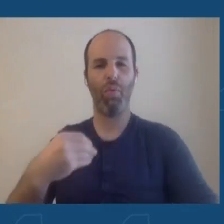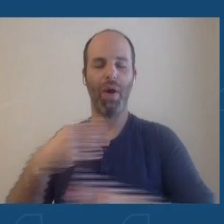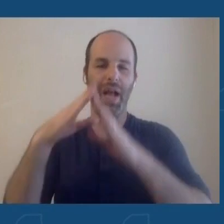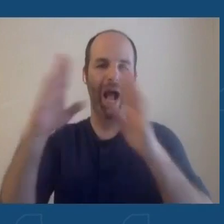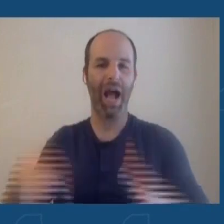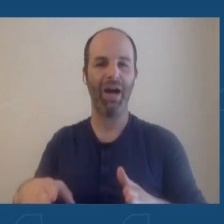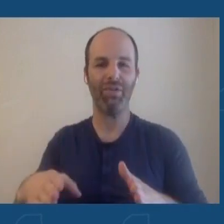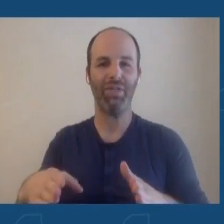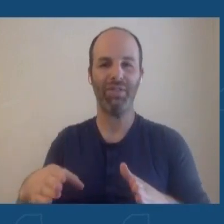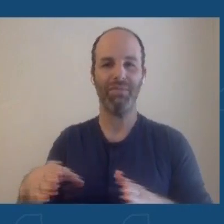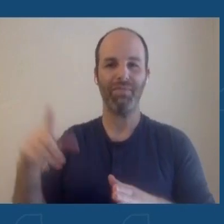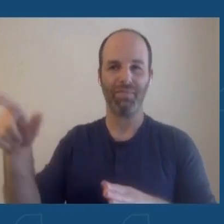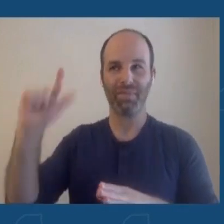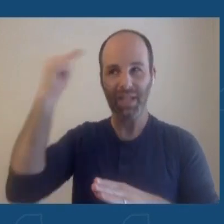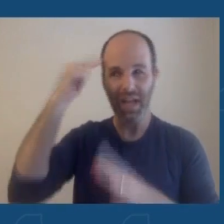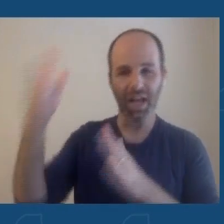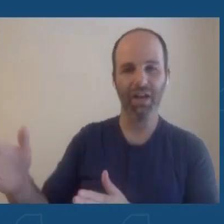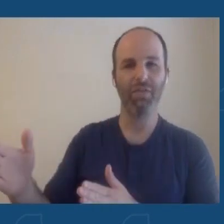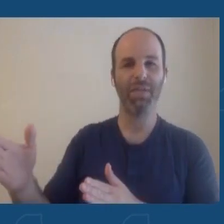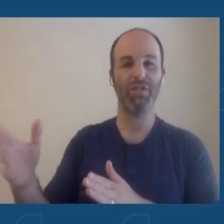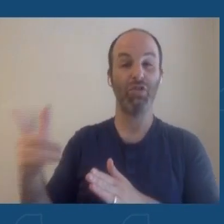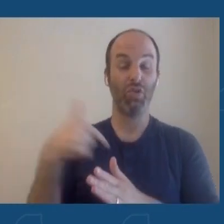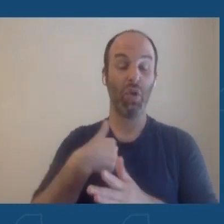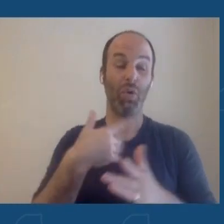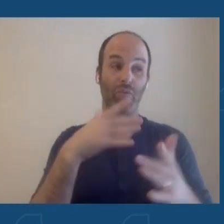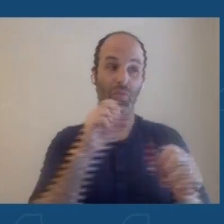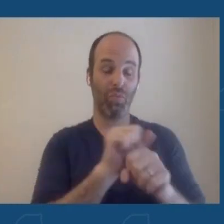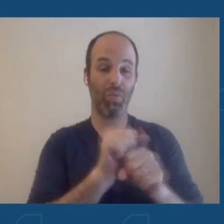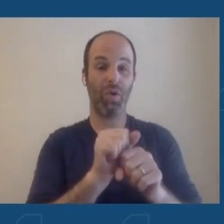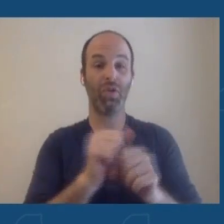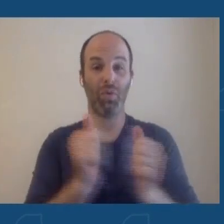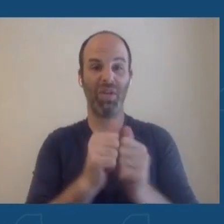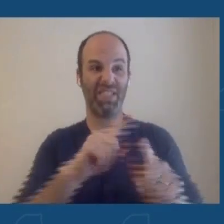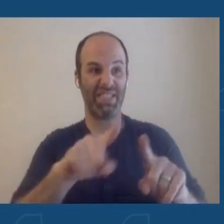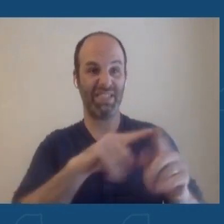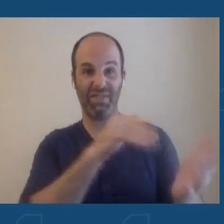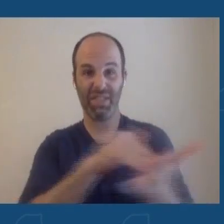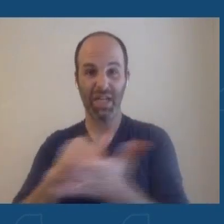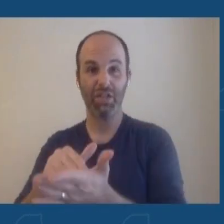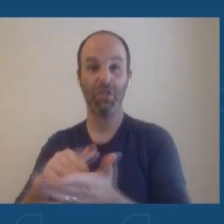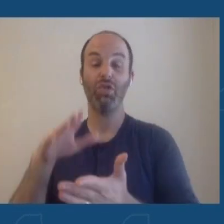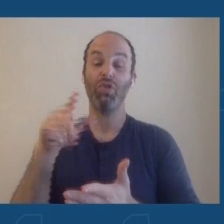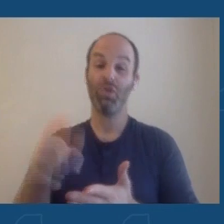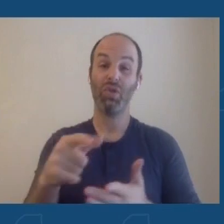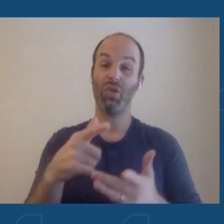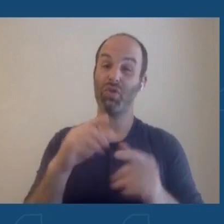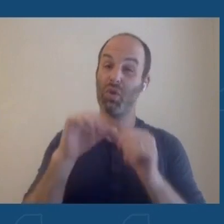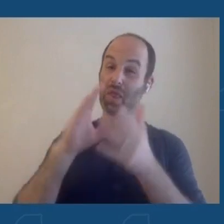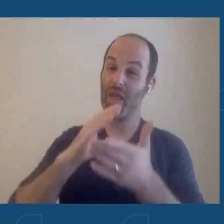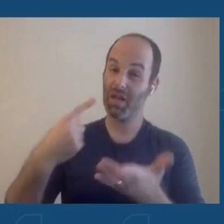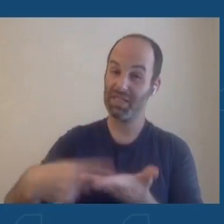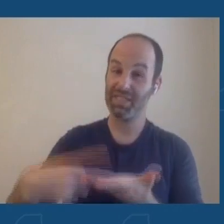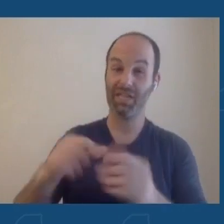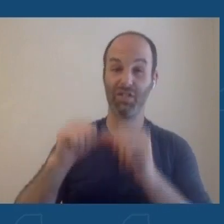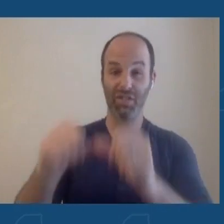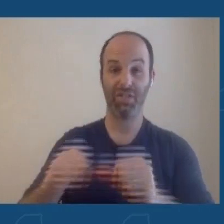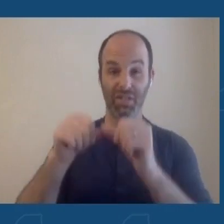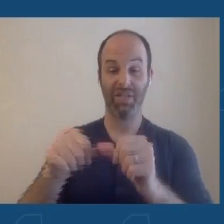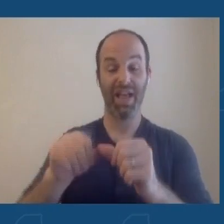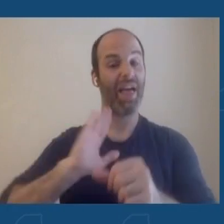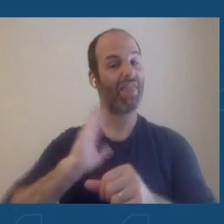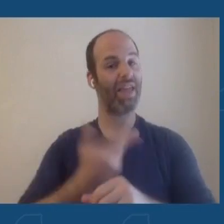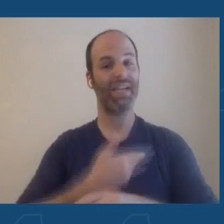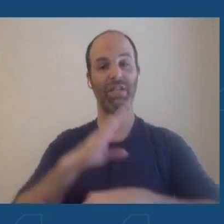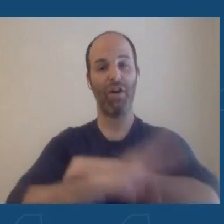closely with us. So those conversations are ongoing. So that's our fall plan. A lot of time and energy going into all the different buckets.